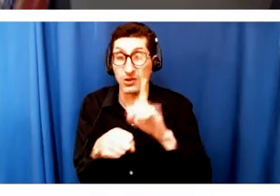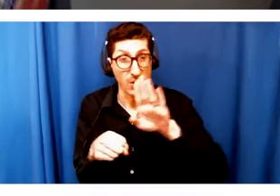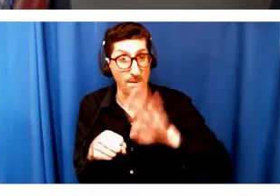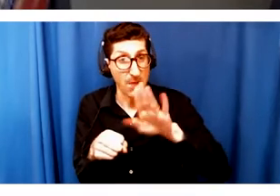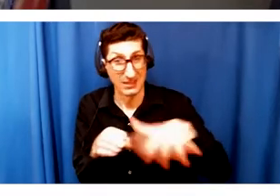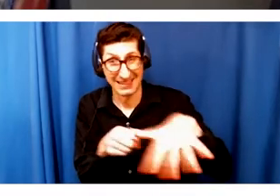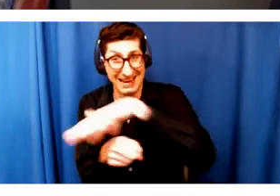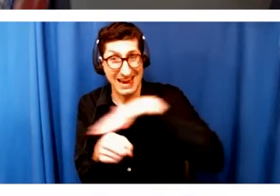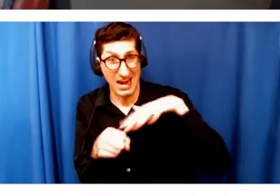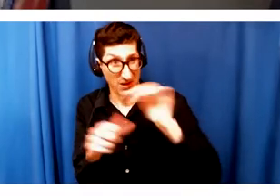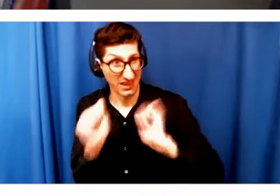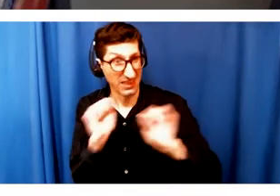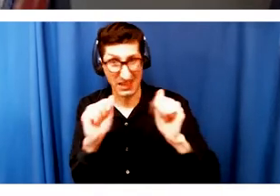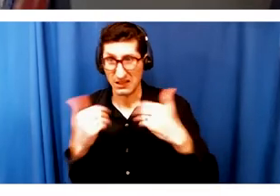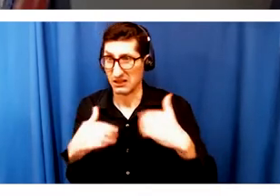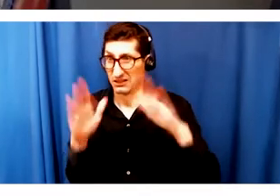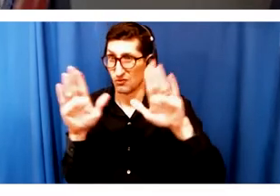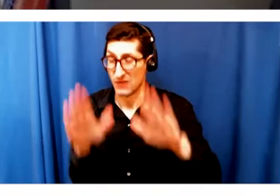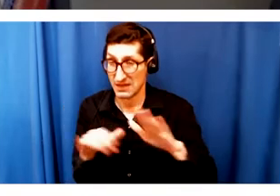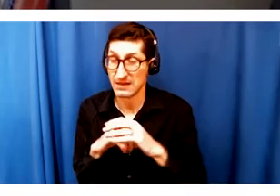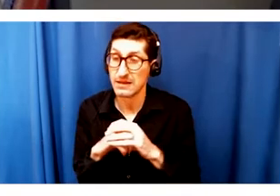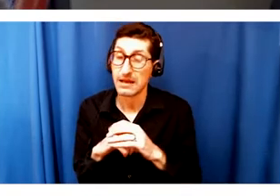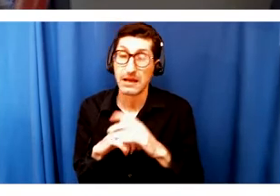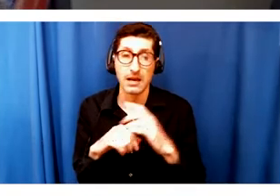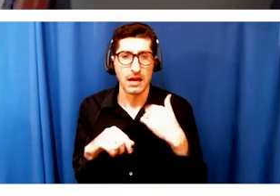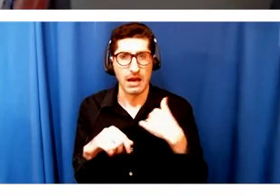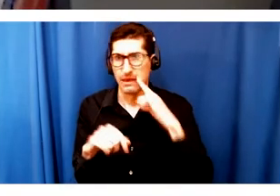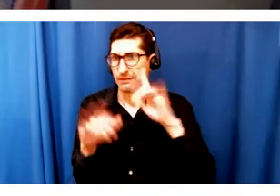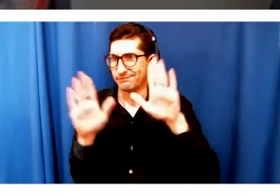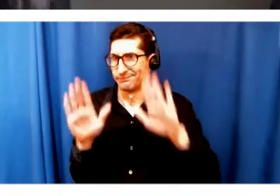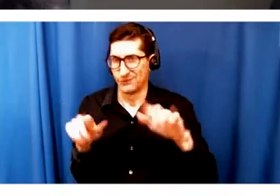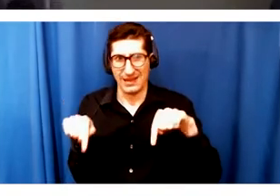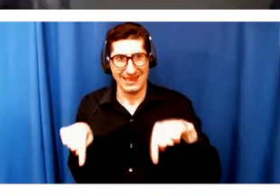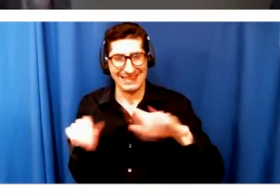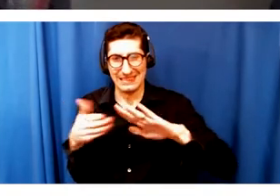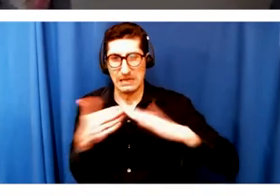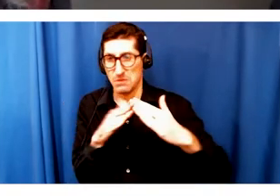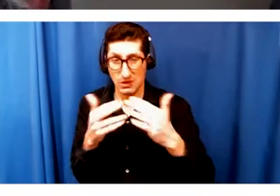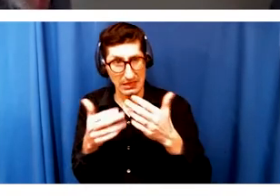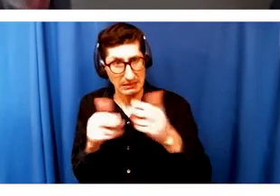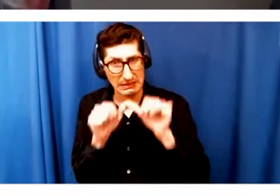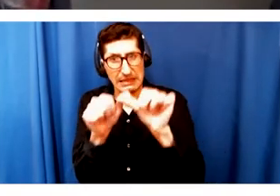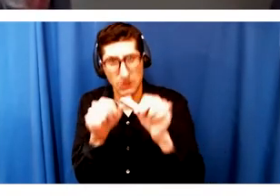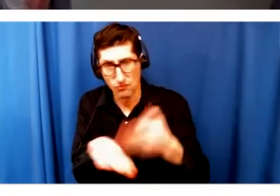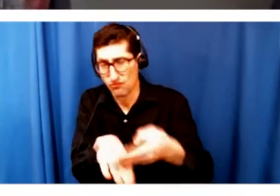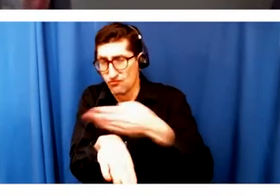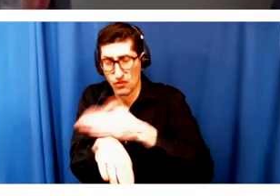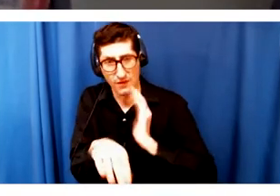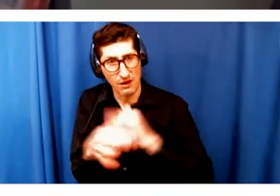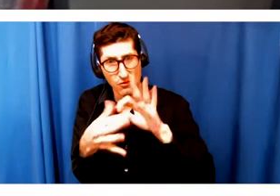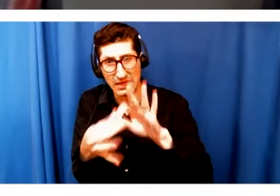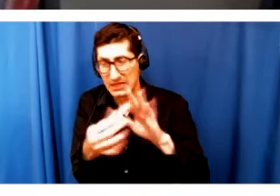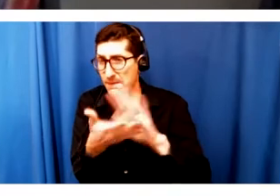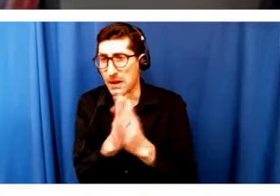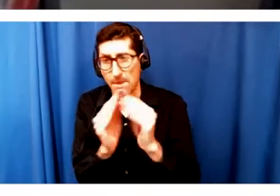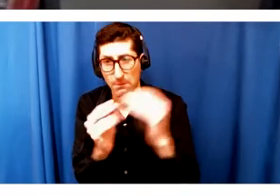And it's so wonderful that this community is continuing to strengthen through all of this. Now, speaking, let's hear a little bit